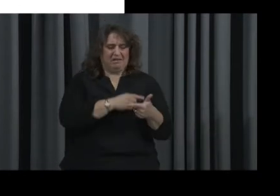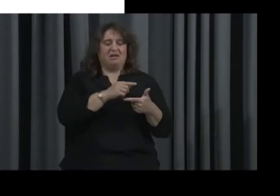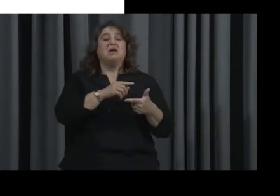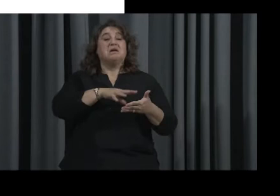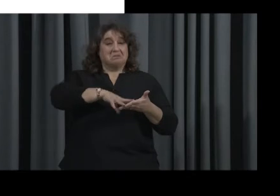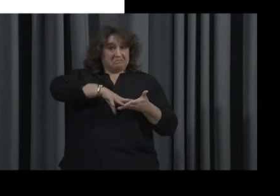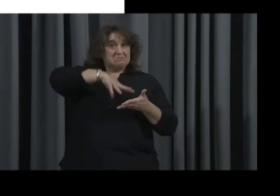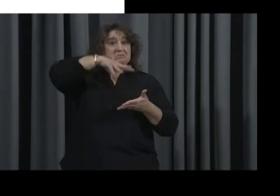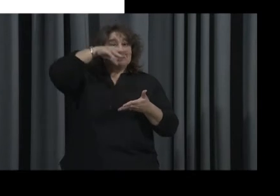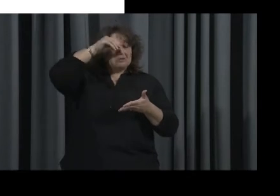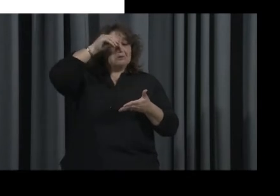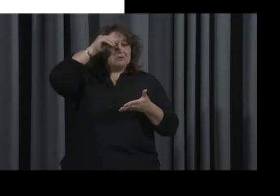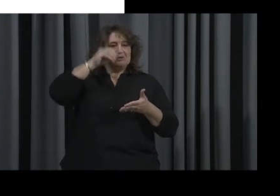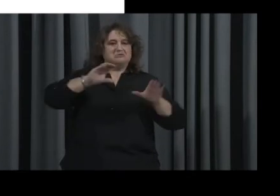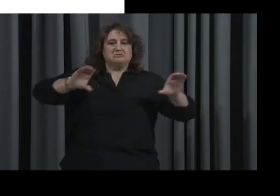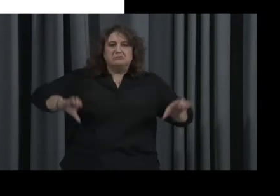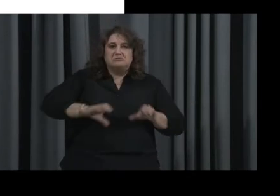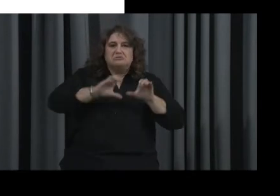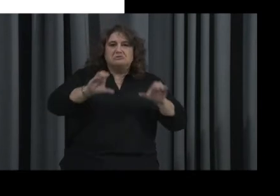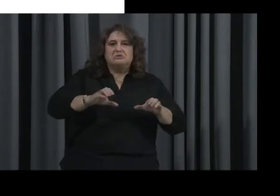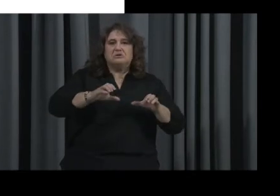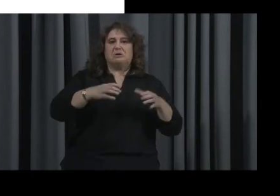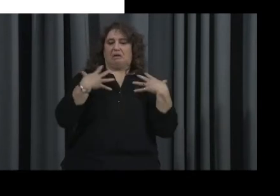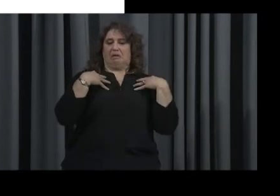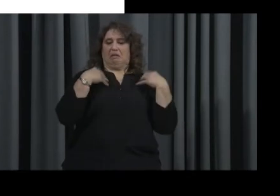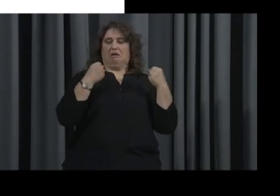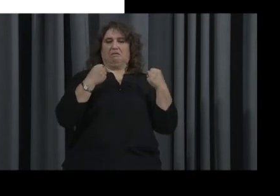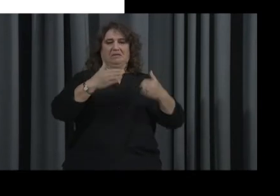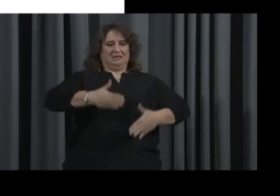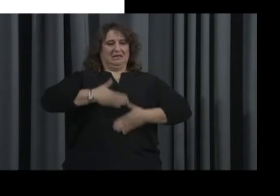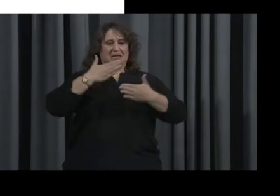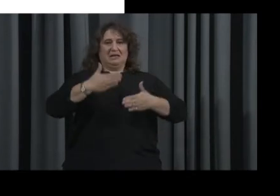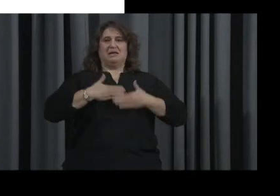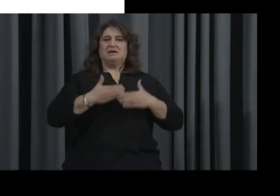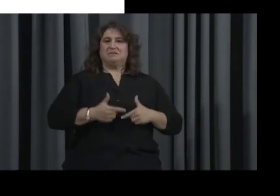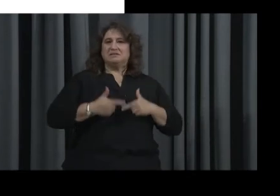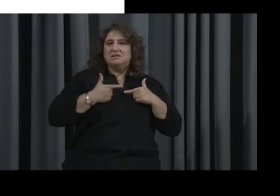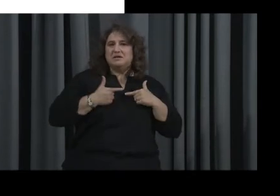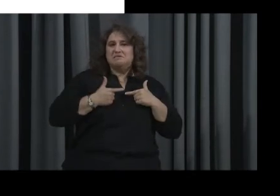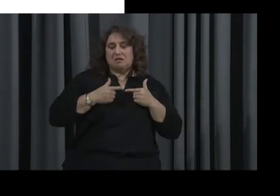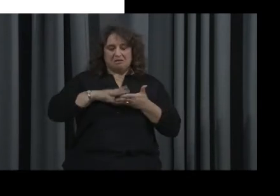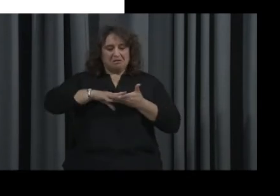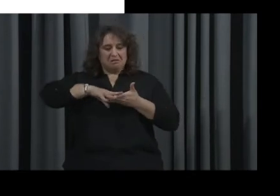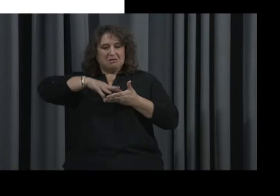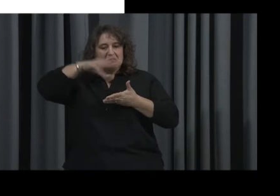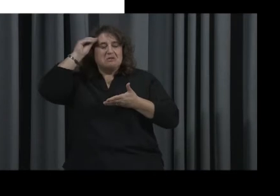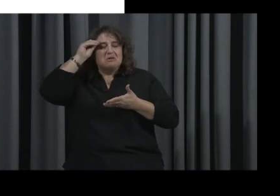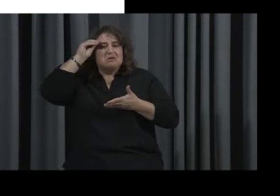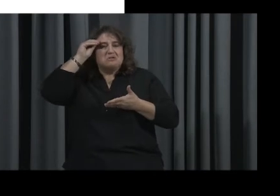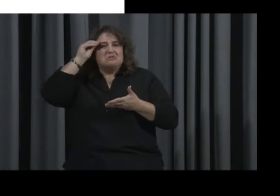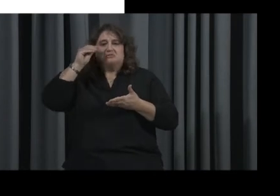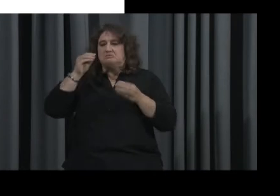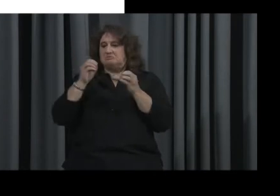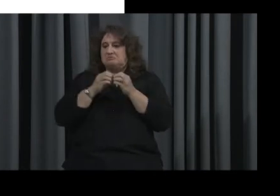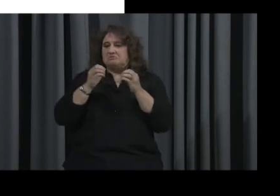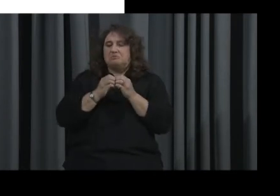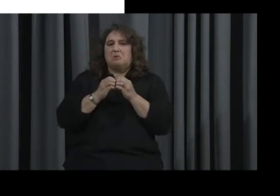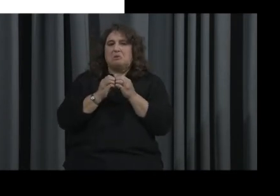can continue to pursue a happy, healthy lifestyle and you can learn activities and participate in life